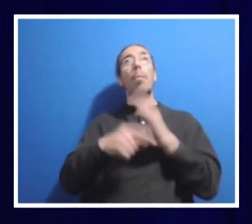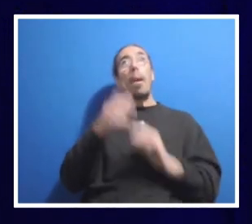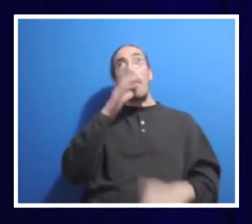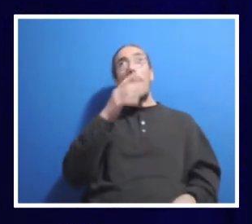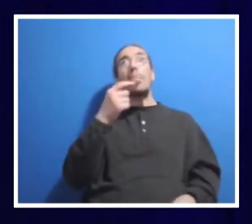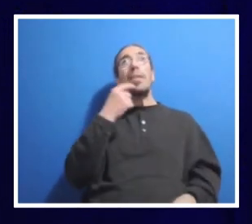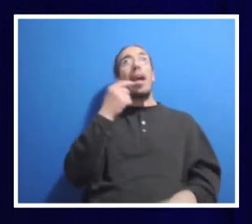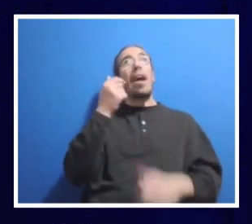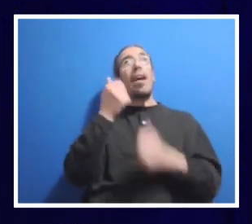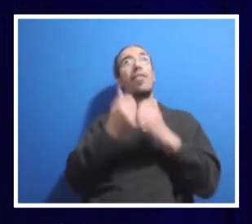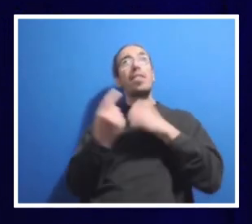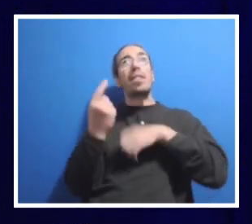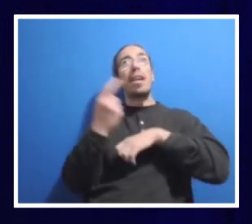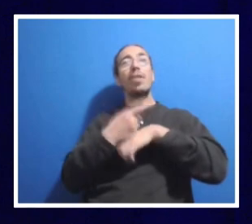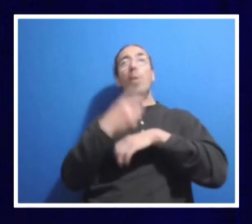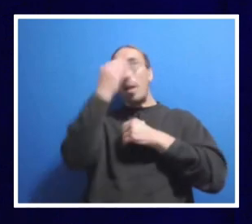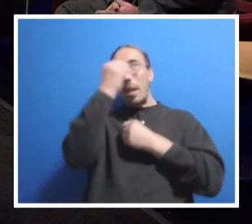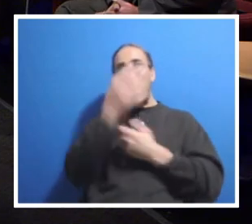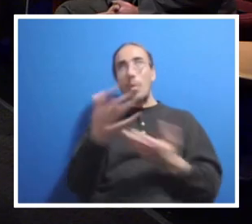so I will tell you that too. you.